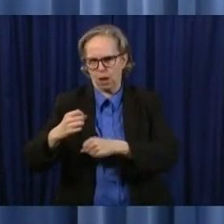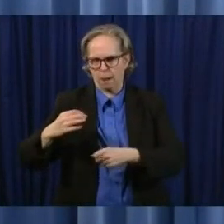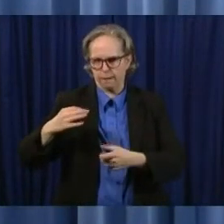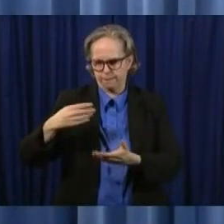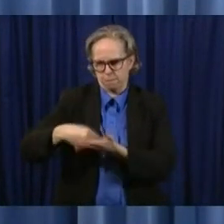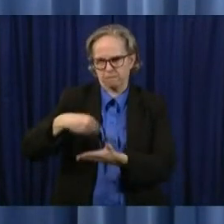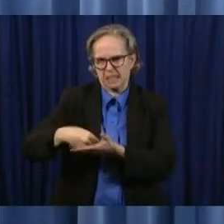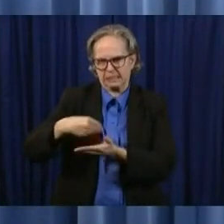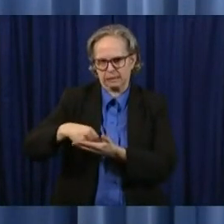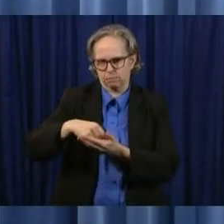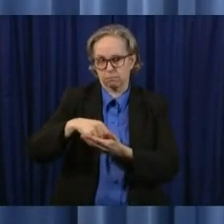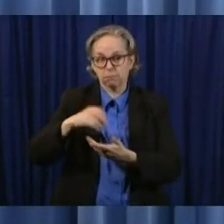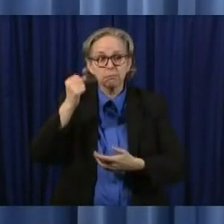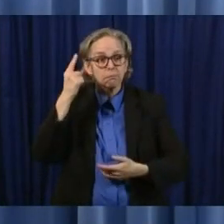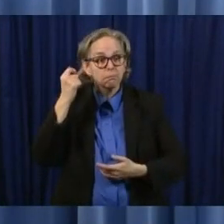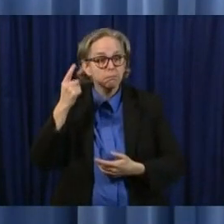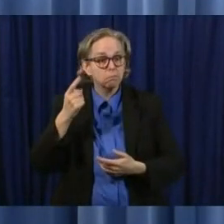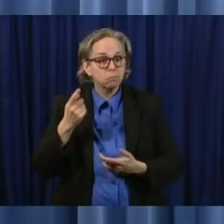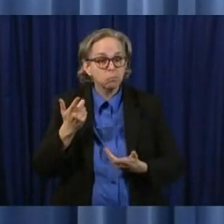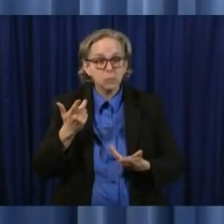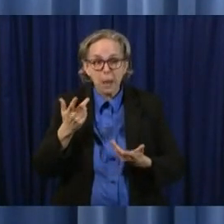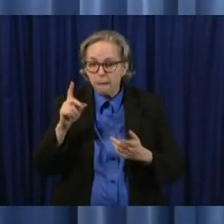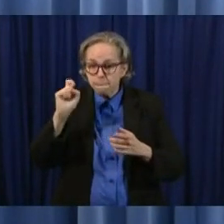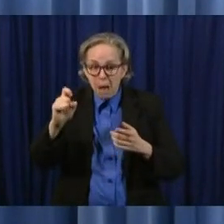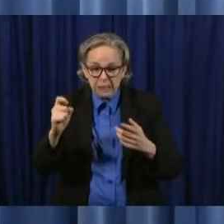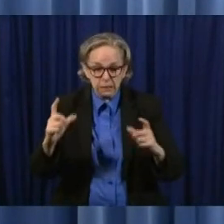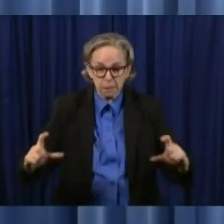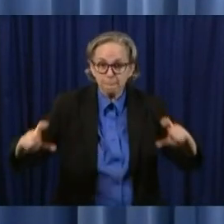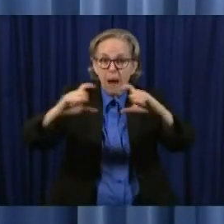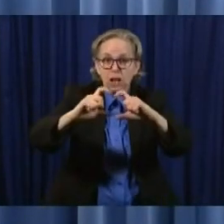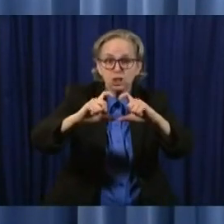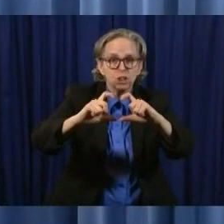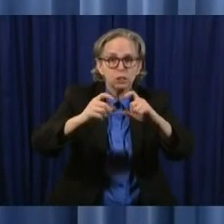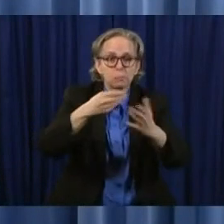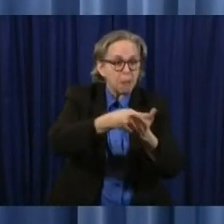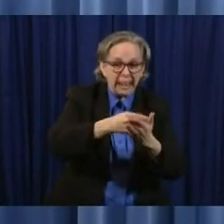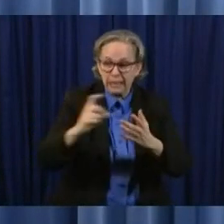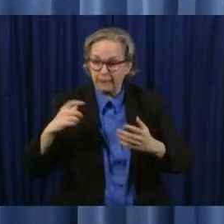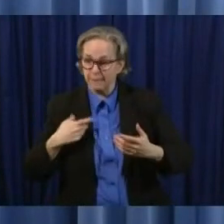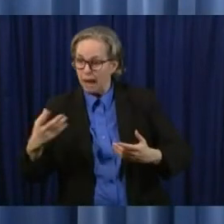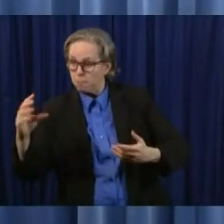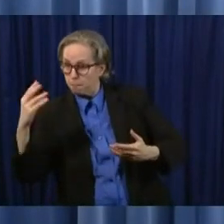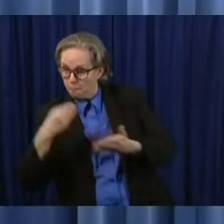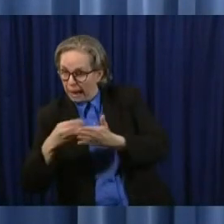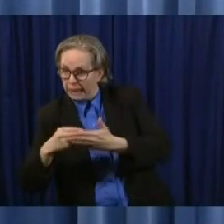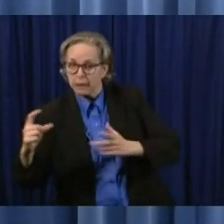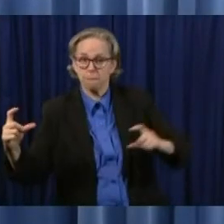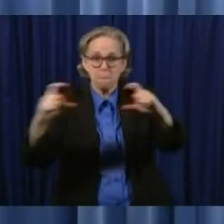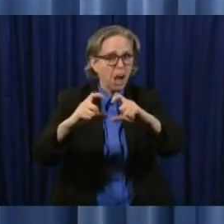match that is required due to the unique unique nature of COVID-19